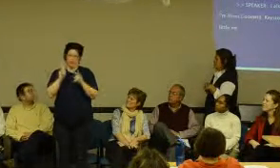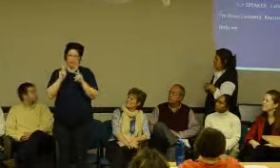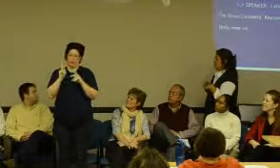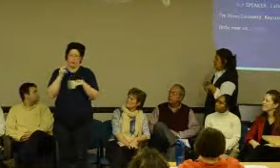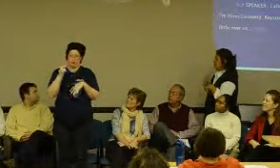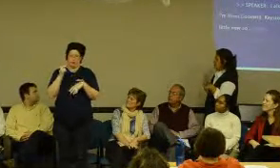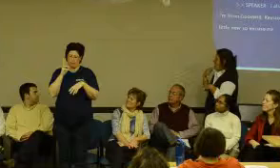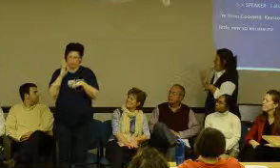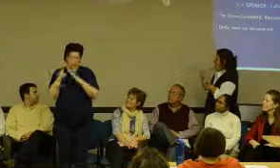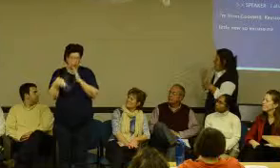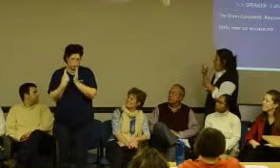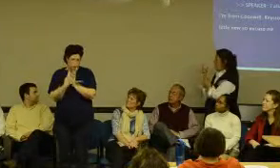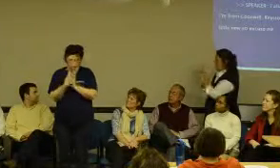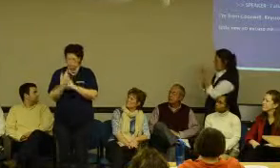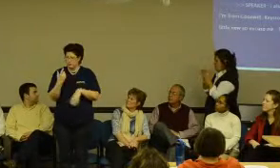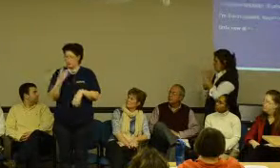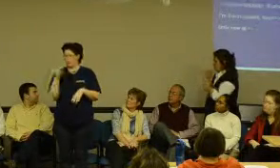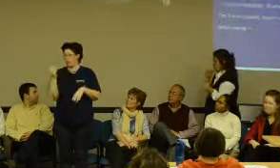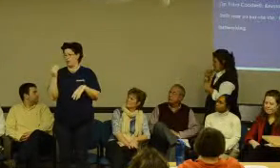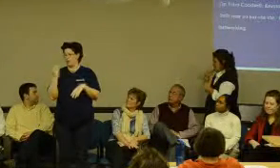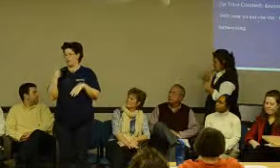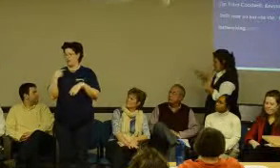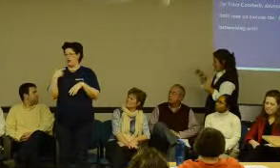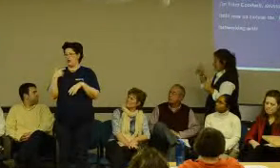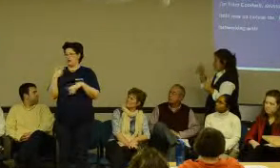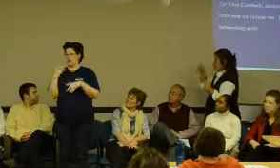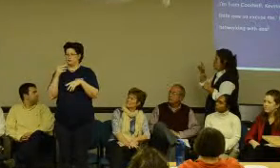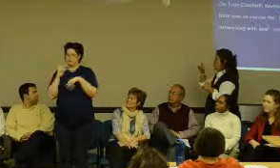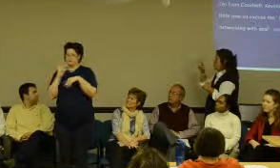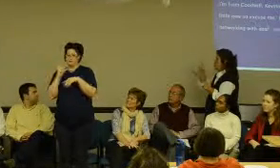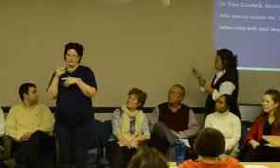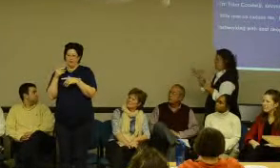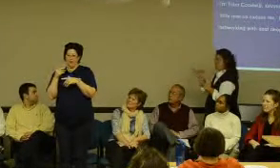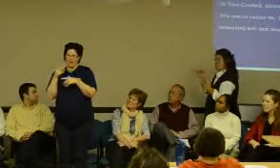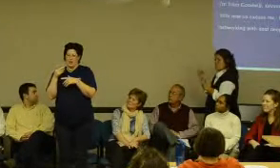I'm always networking with deaf people, 24 hours a day.